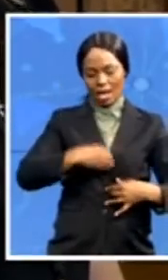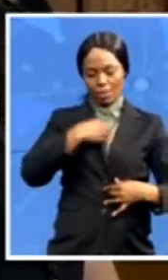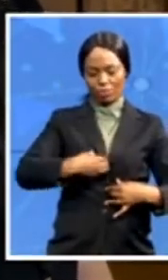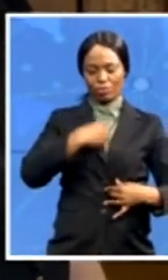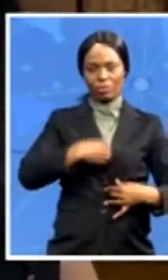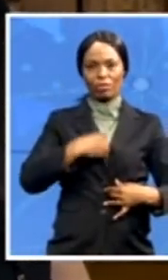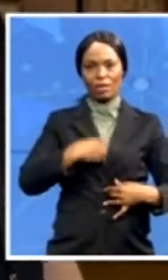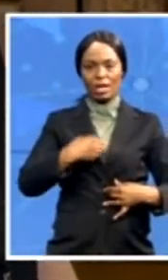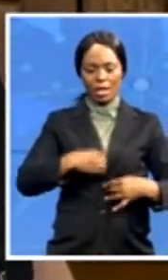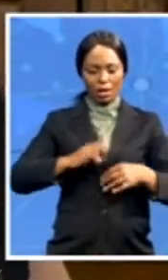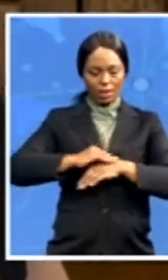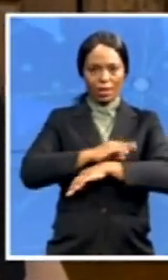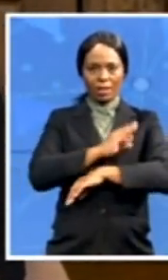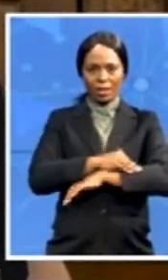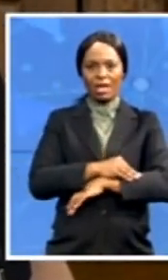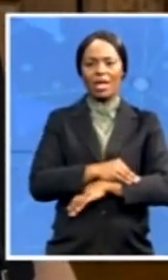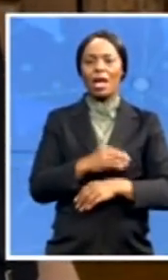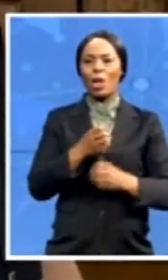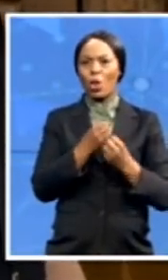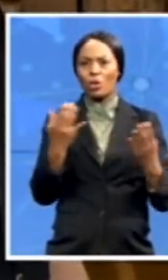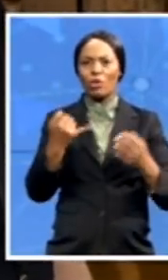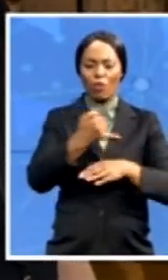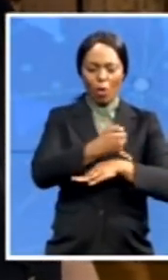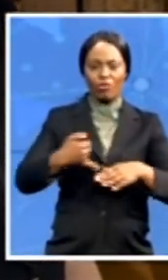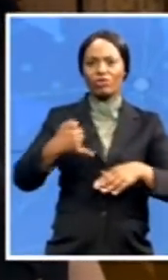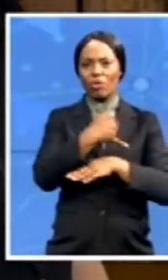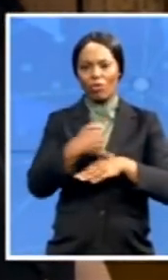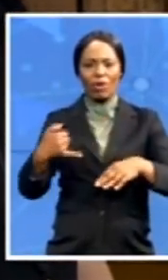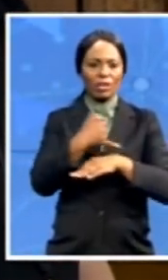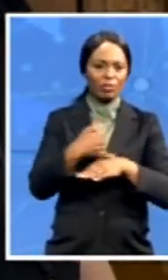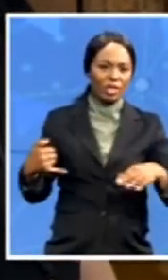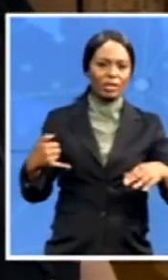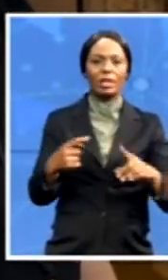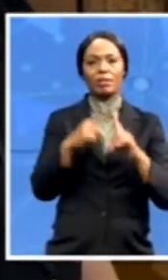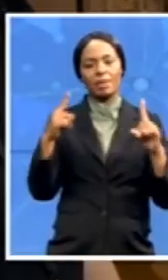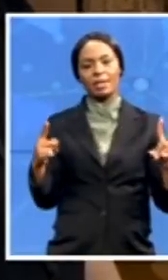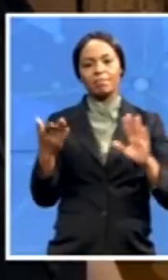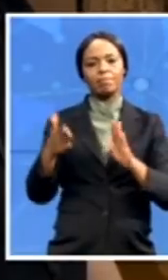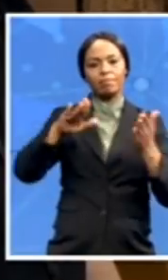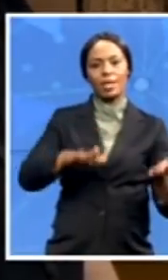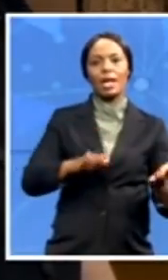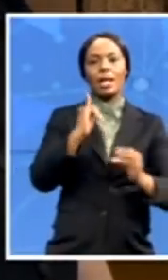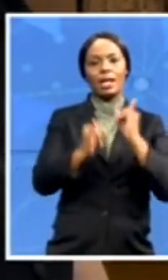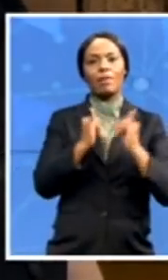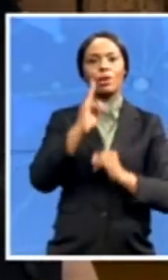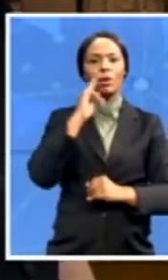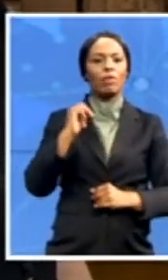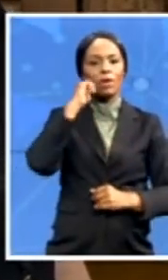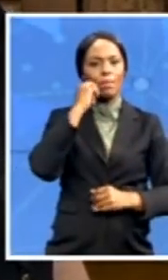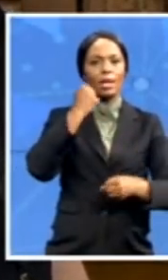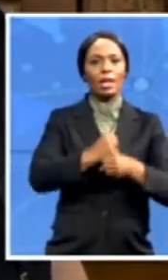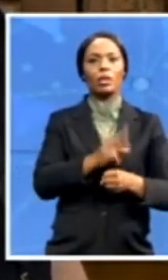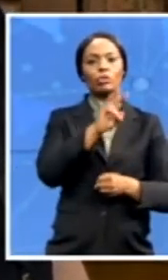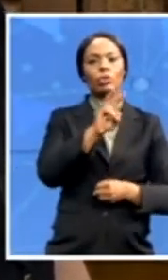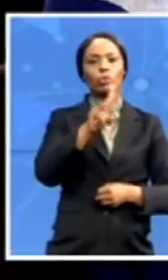against the disease, he passed away on 11 November 2021. Up until the